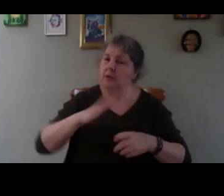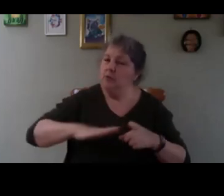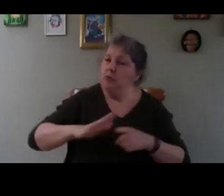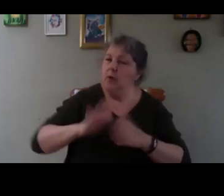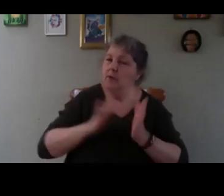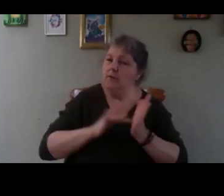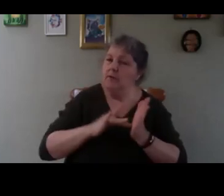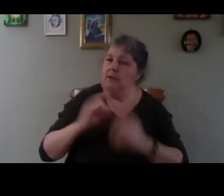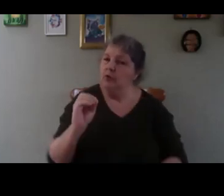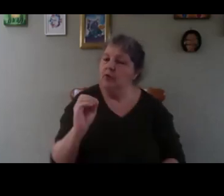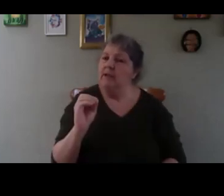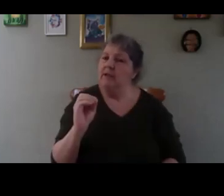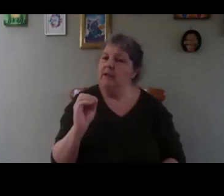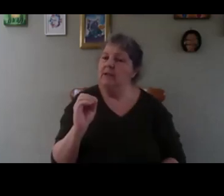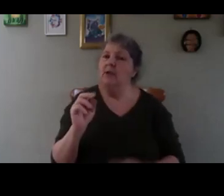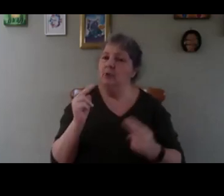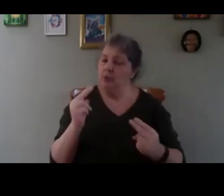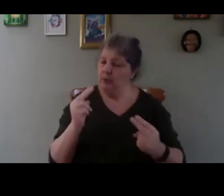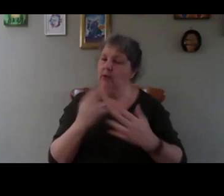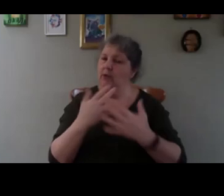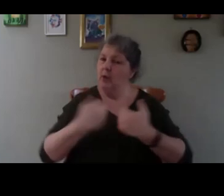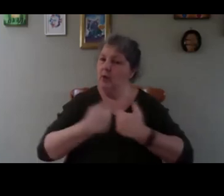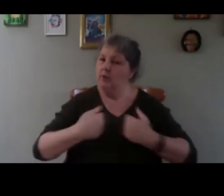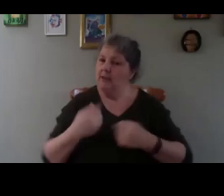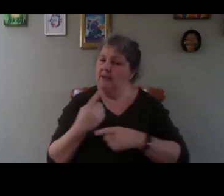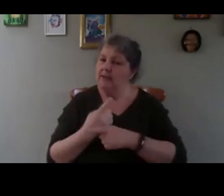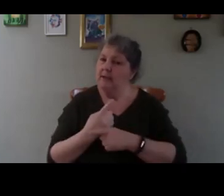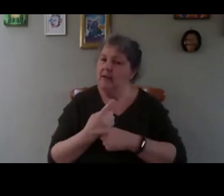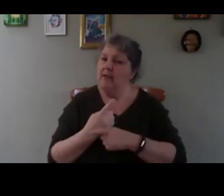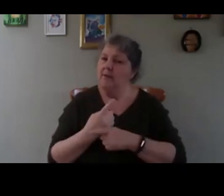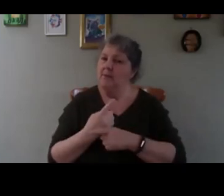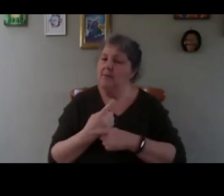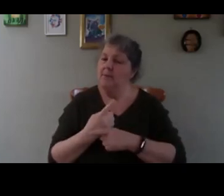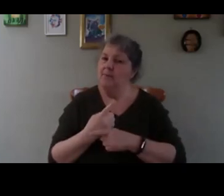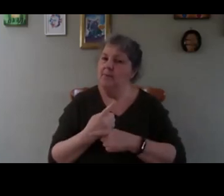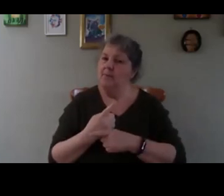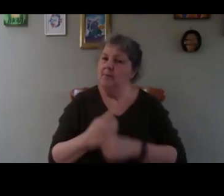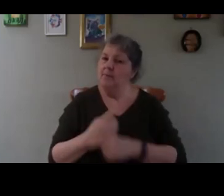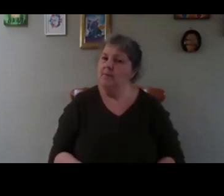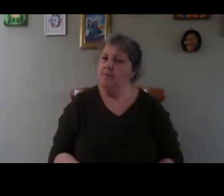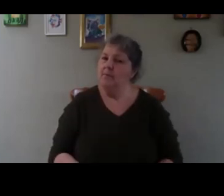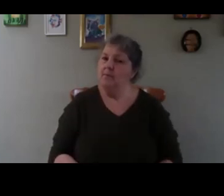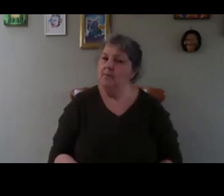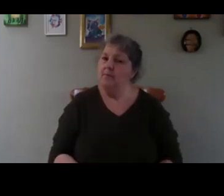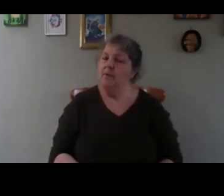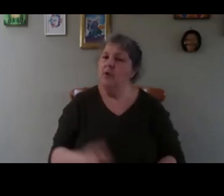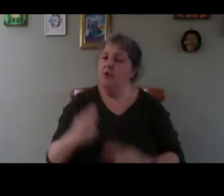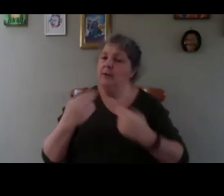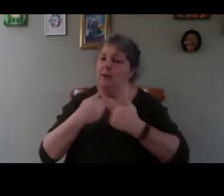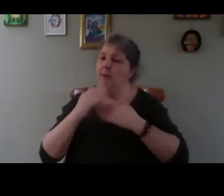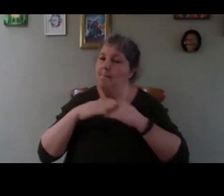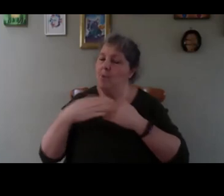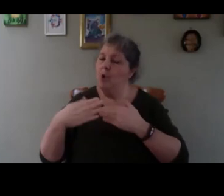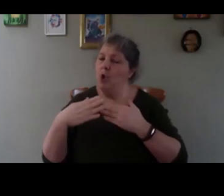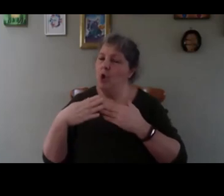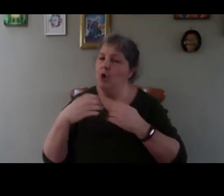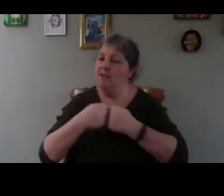it's you need more space at 15 than 20 or 22 or 23 you have to understand that if